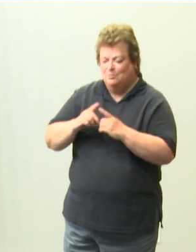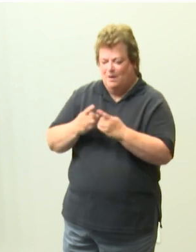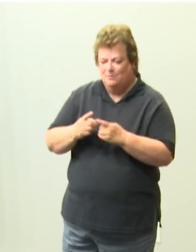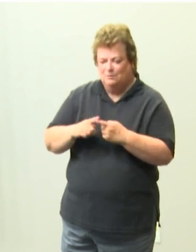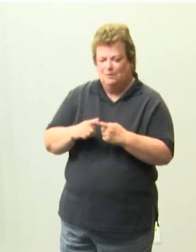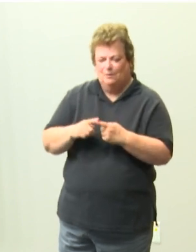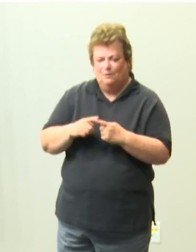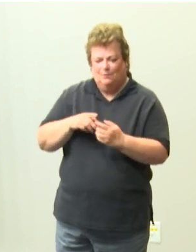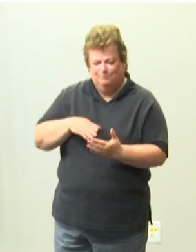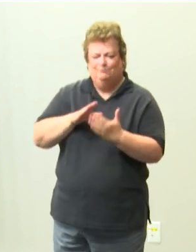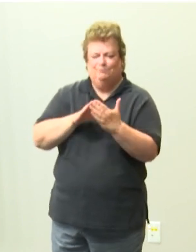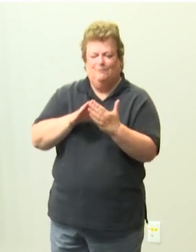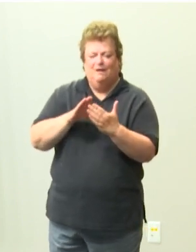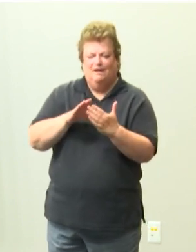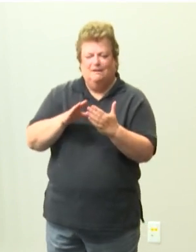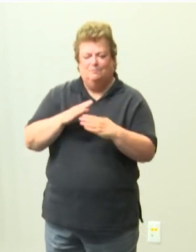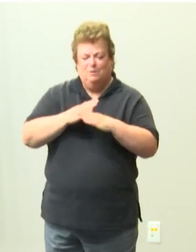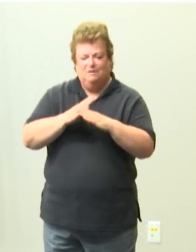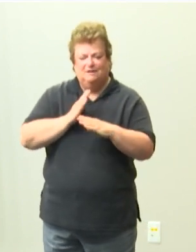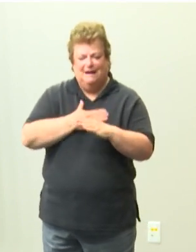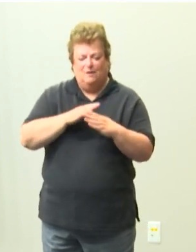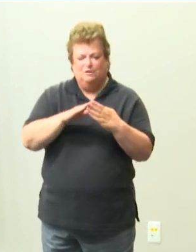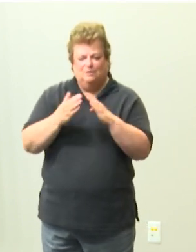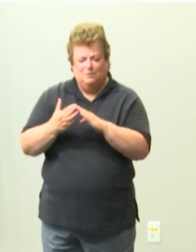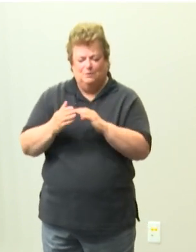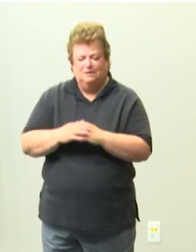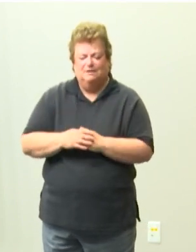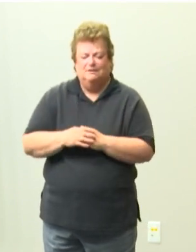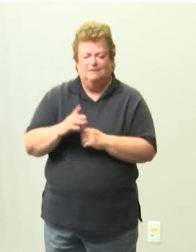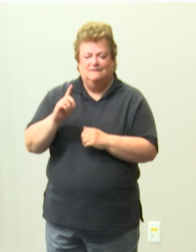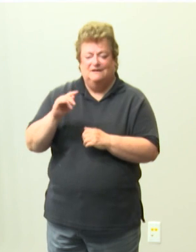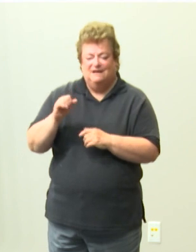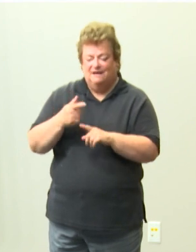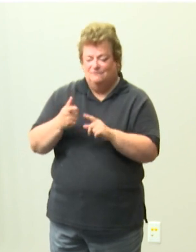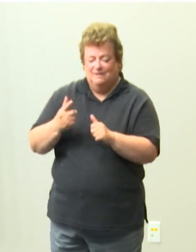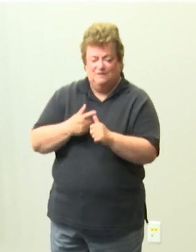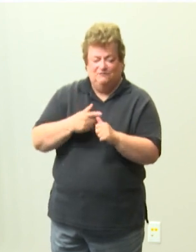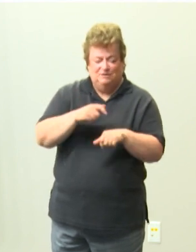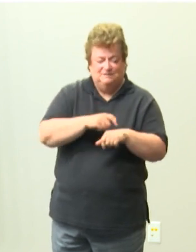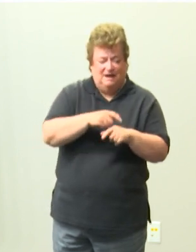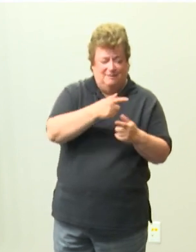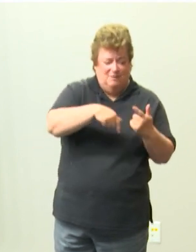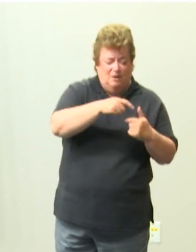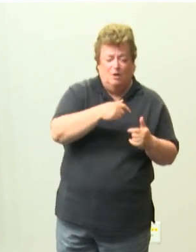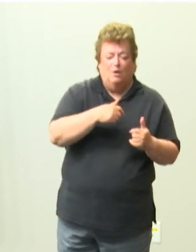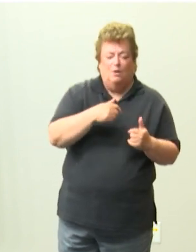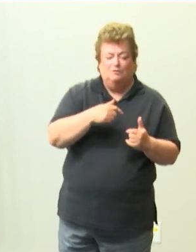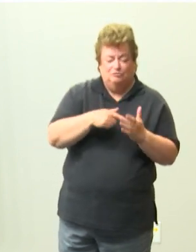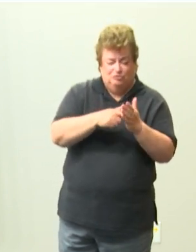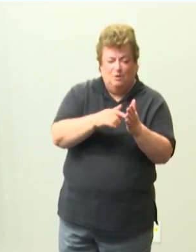protecting our community this way the the data from the the first go-around with all of this shows that we have